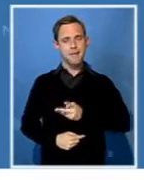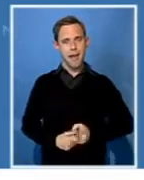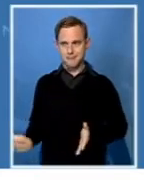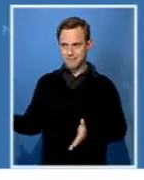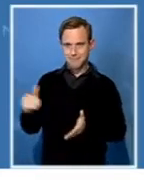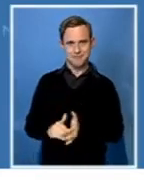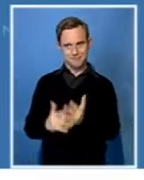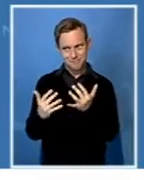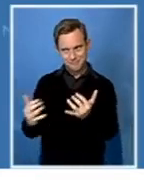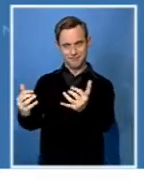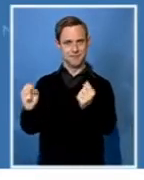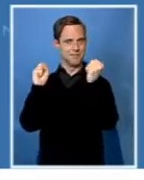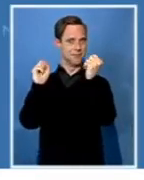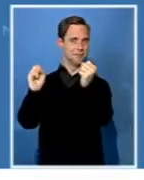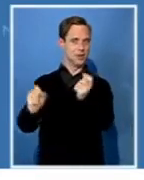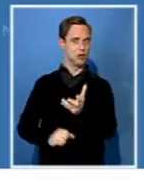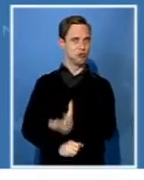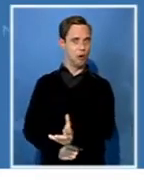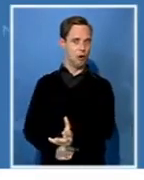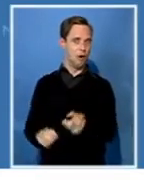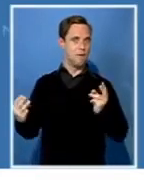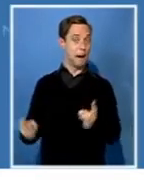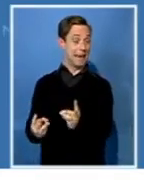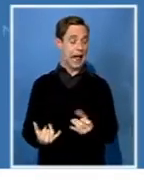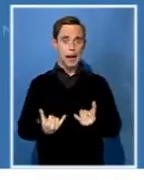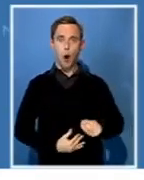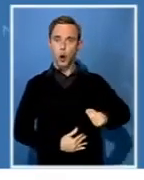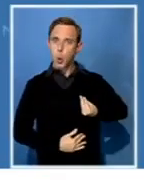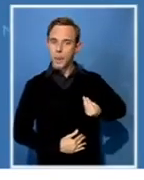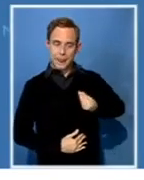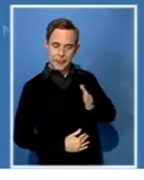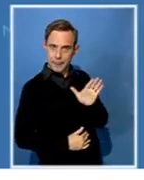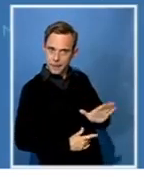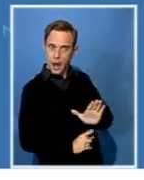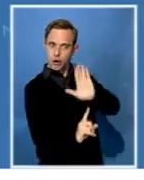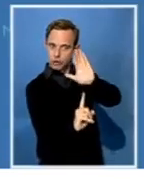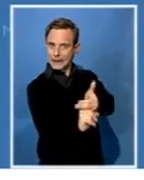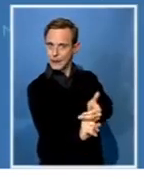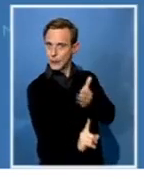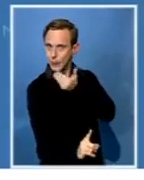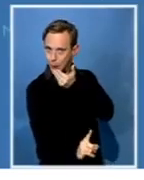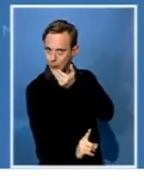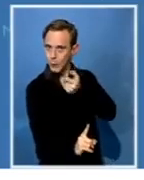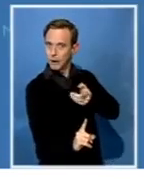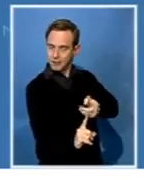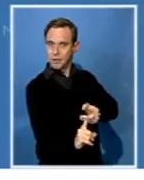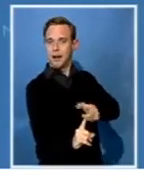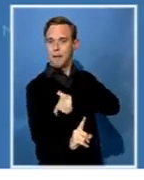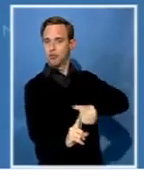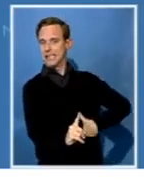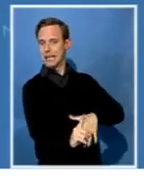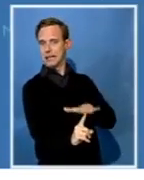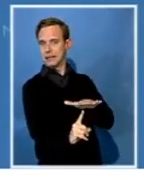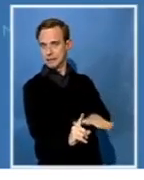it's the youth who have come forward to defend the president. So, it is very clear now that the battle lines indeed are drawn.